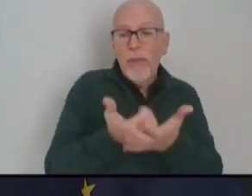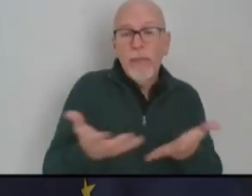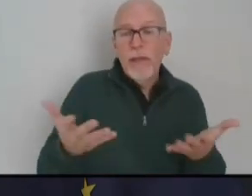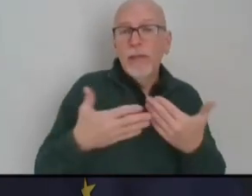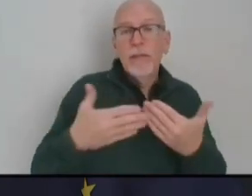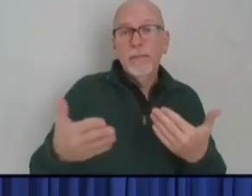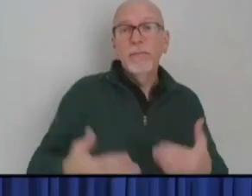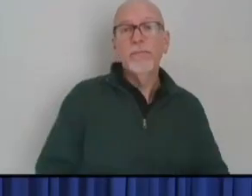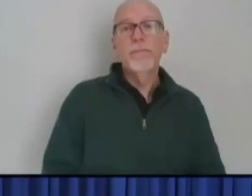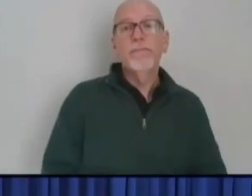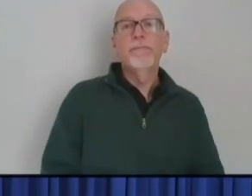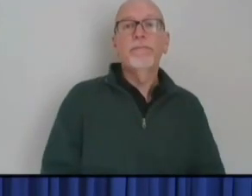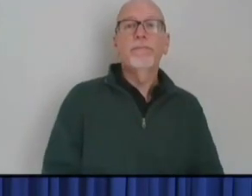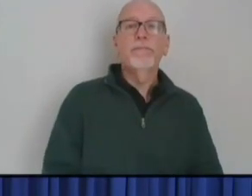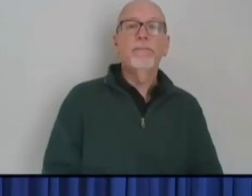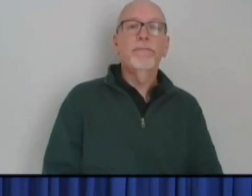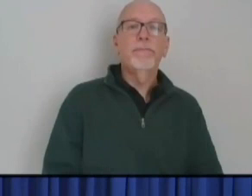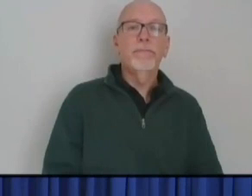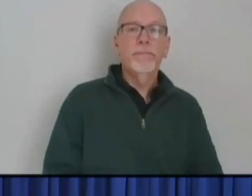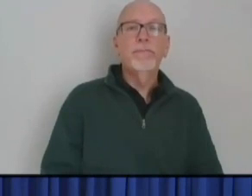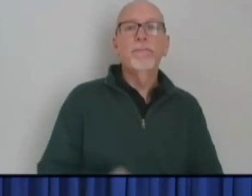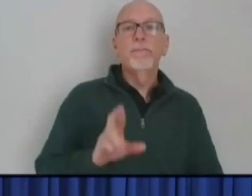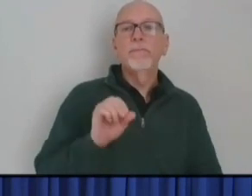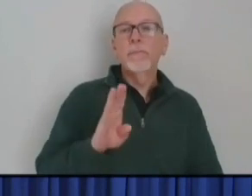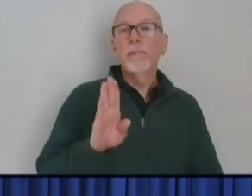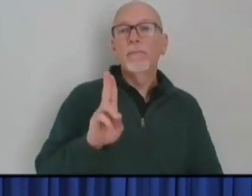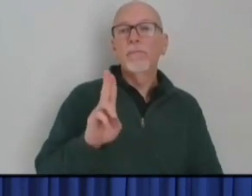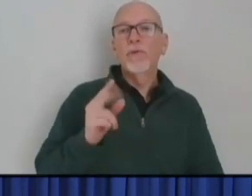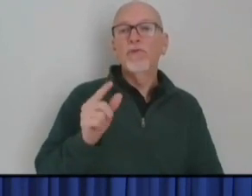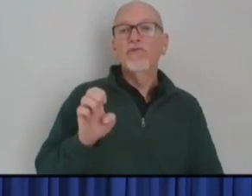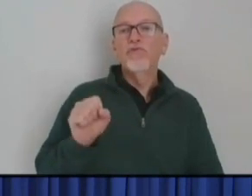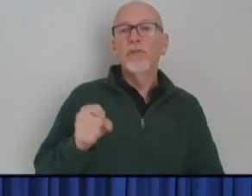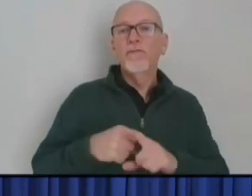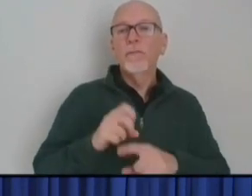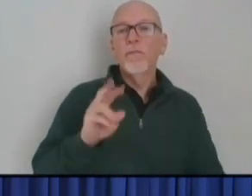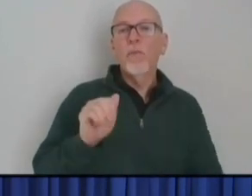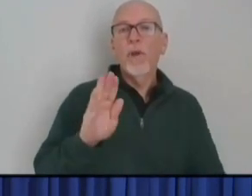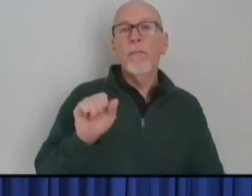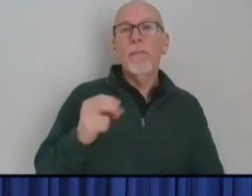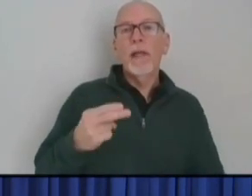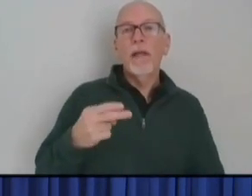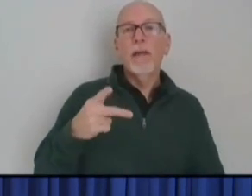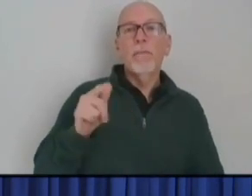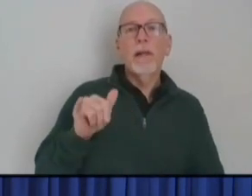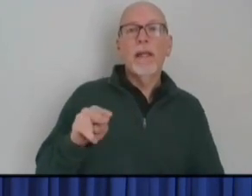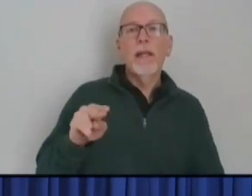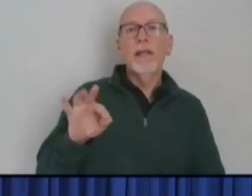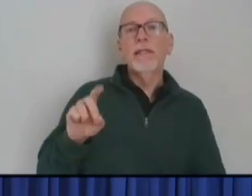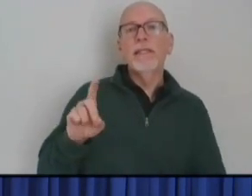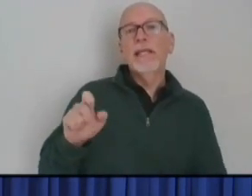ends. Rob Burgess with the Wabash Plain Dealer. Afternoon, Rob.